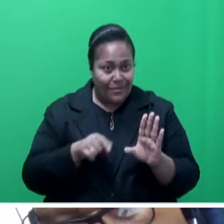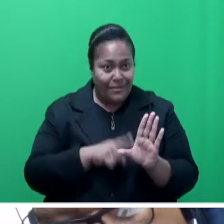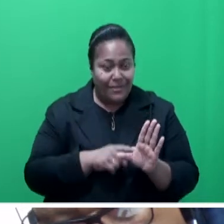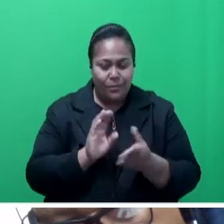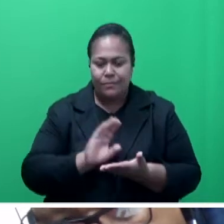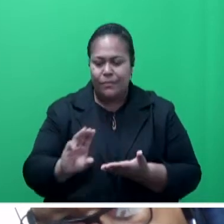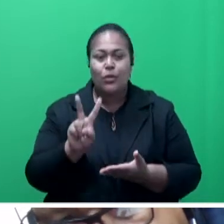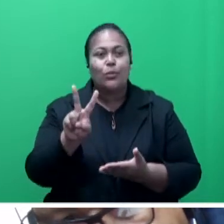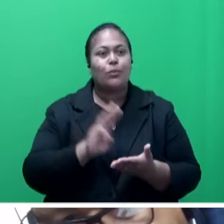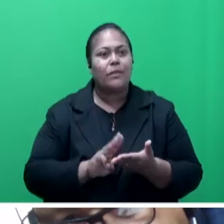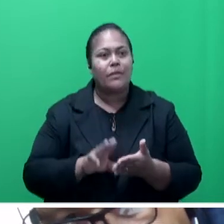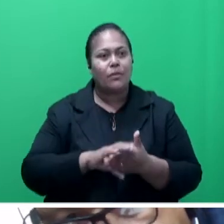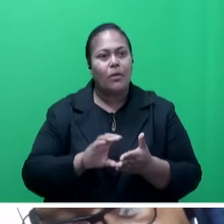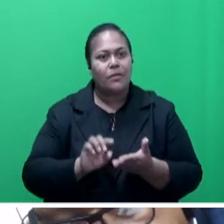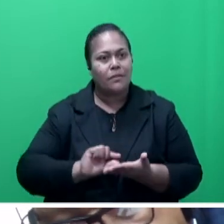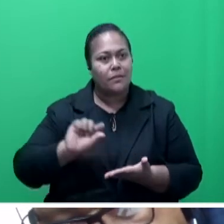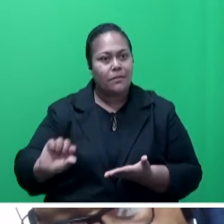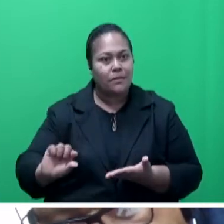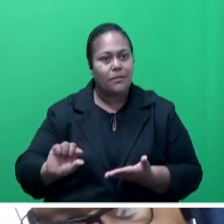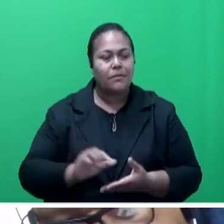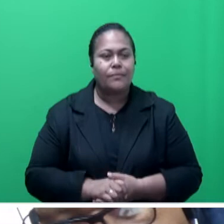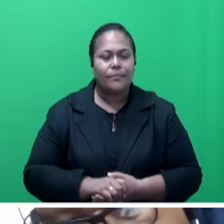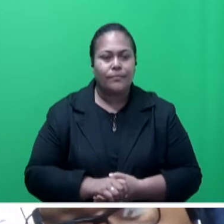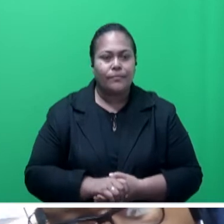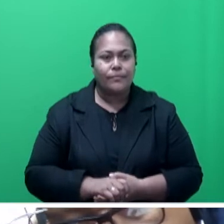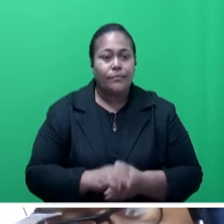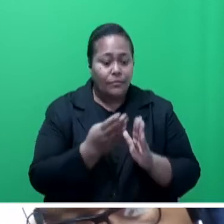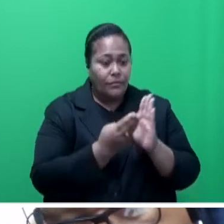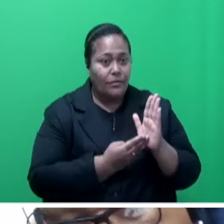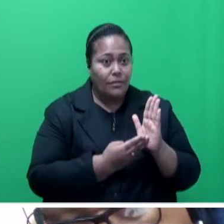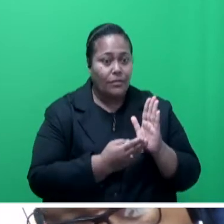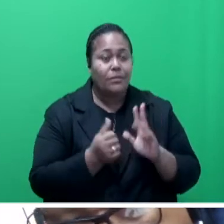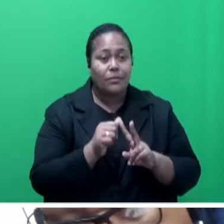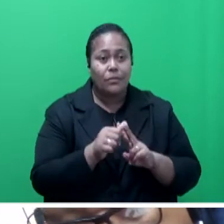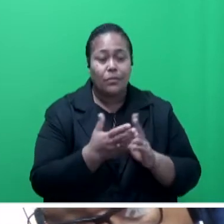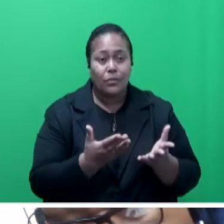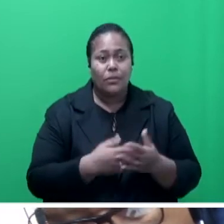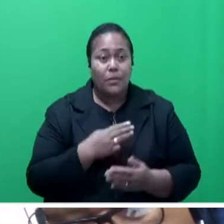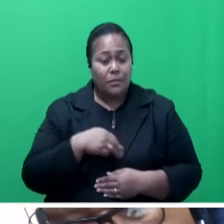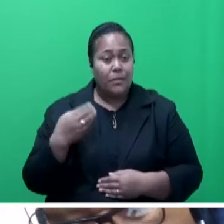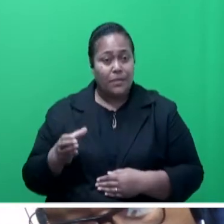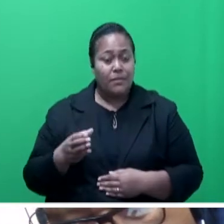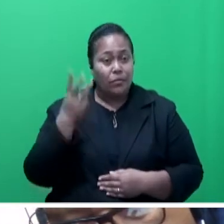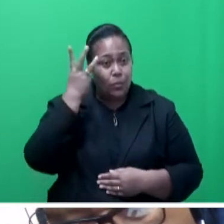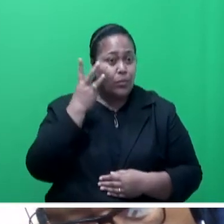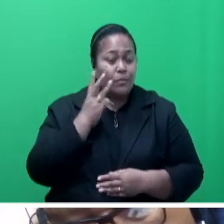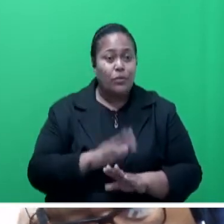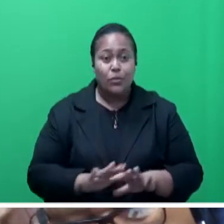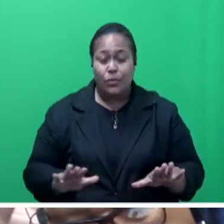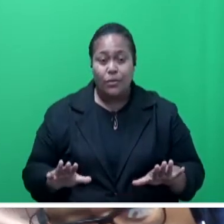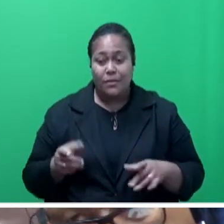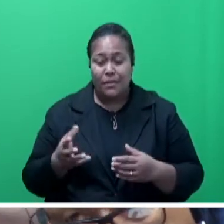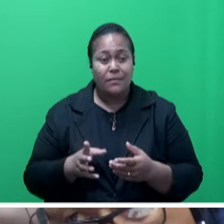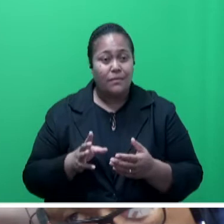Of course, Mr. Speaker, sir, as highlighted in the budget also, we, as Minister for Women, Children and Property Elevation highlighted,